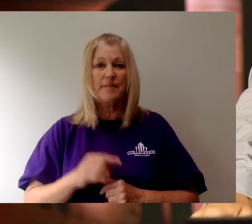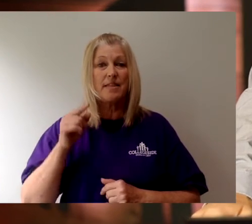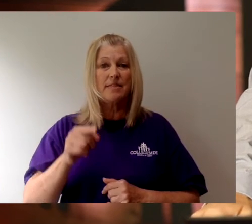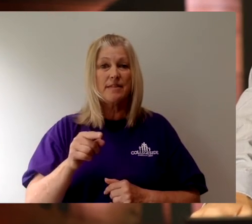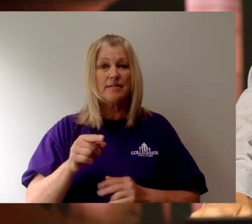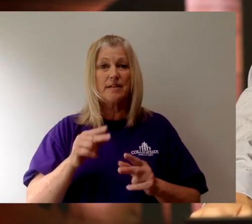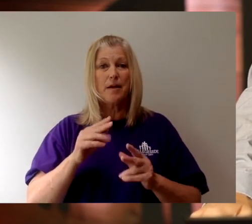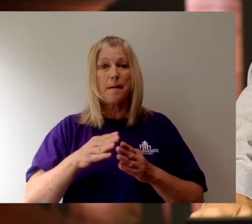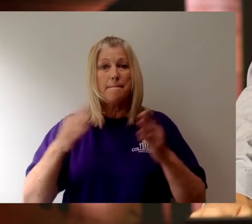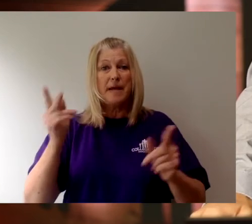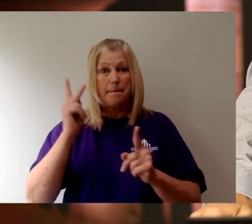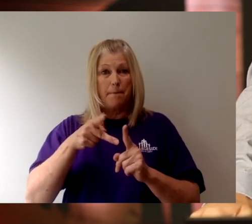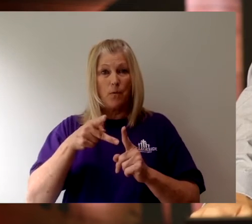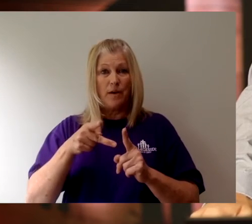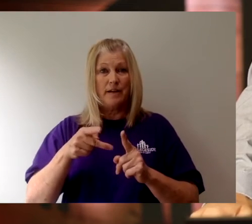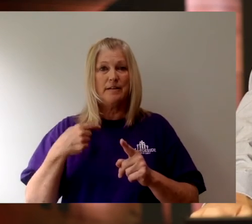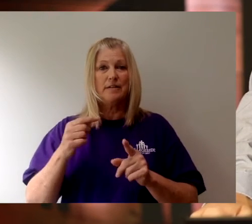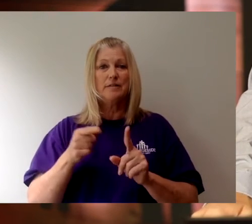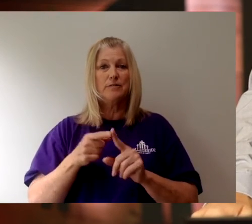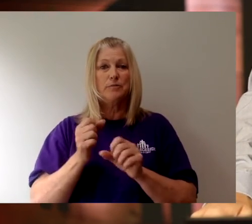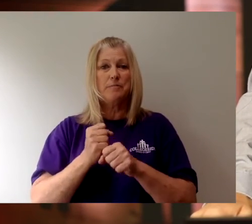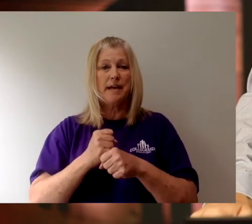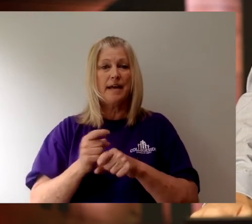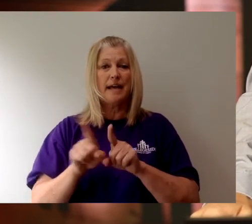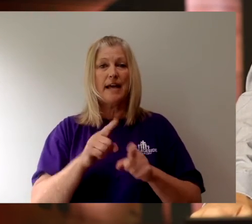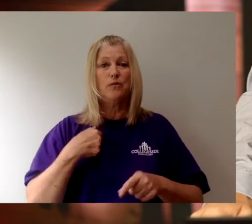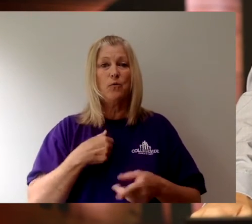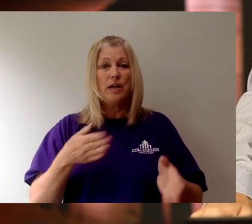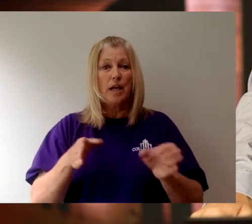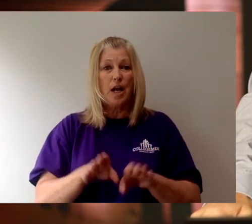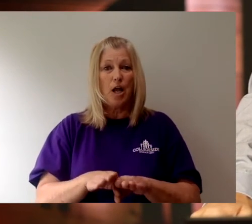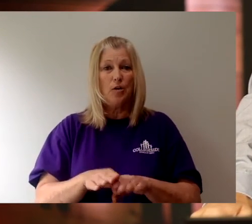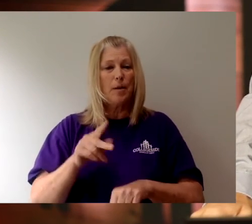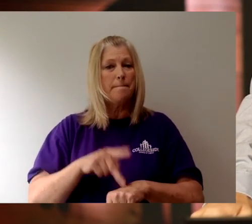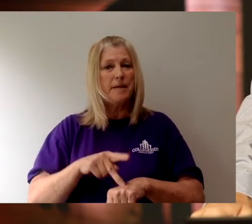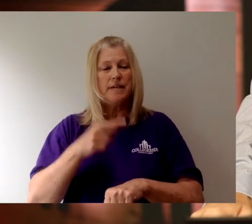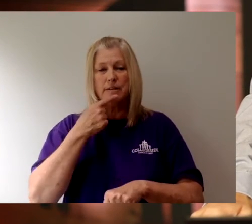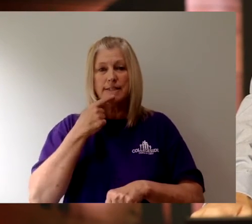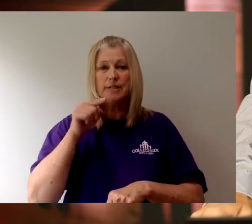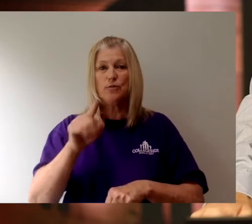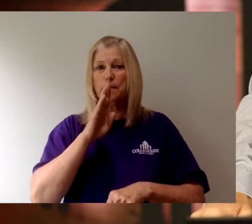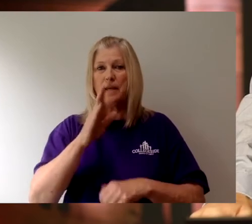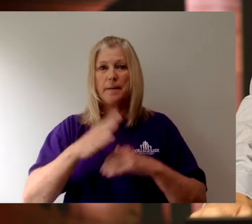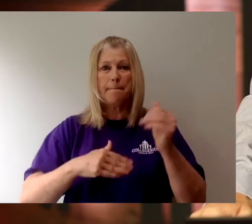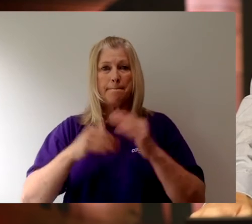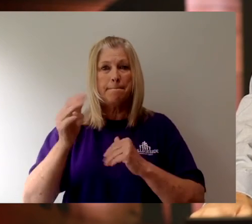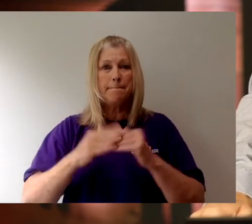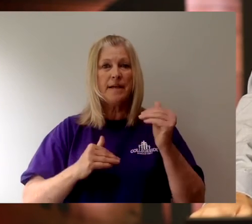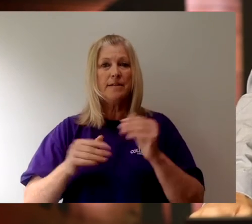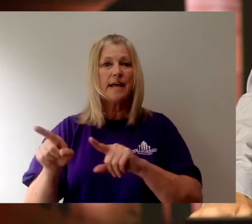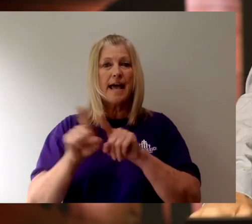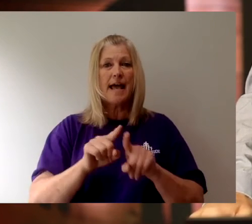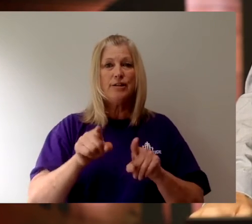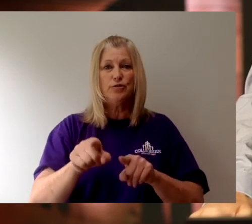There's a big point we need to make here as we close. Notice what all that's built on. Peter says you are being built, verse 4, as